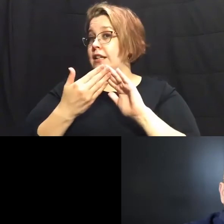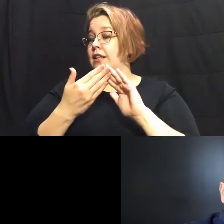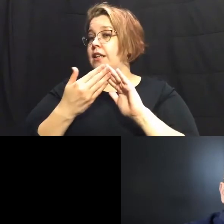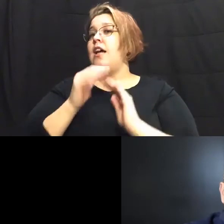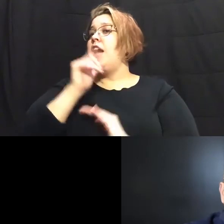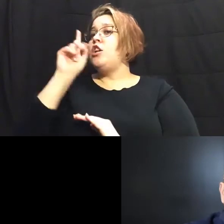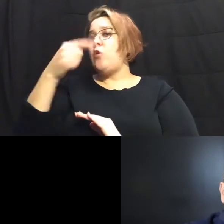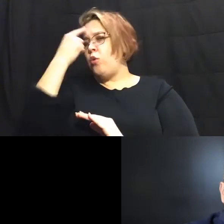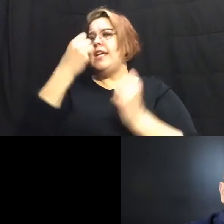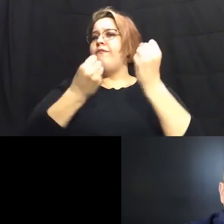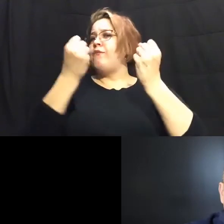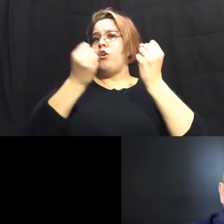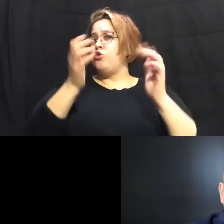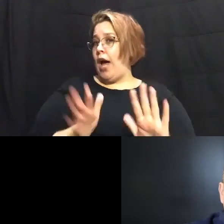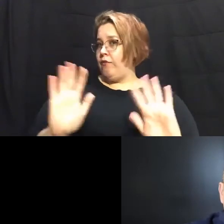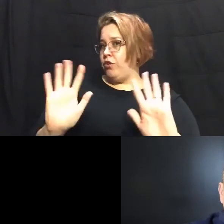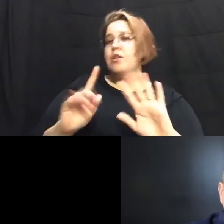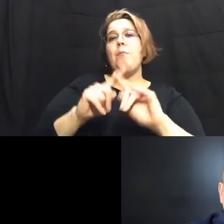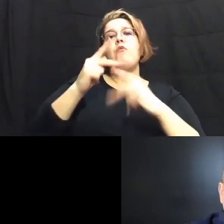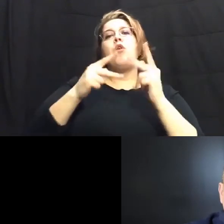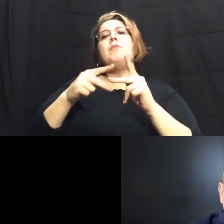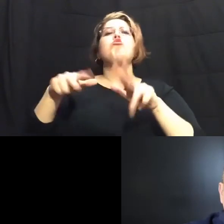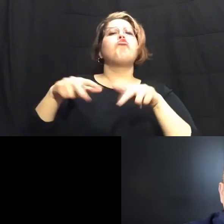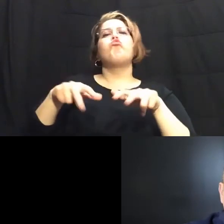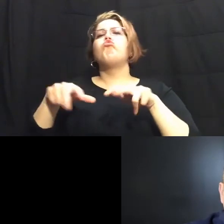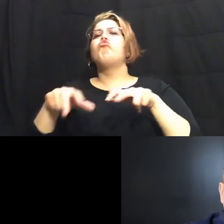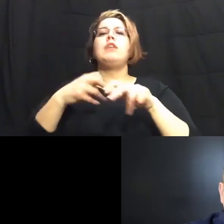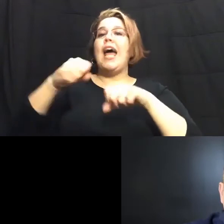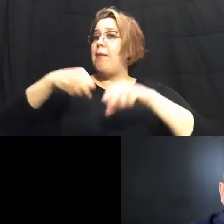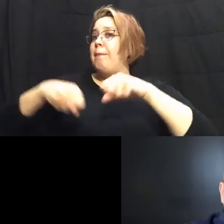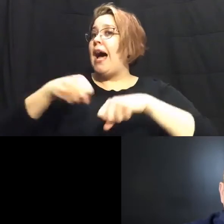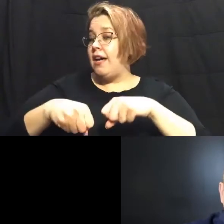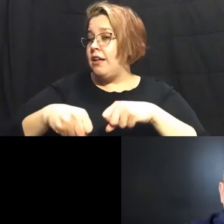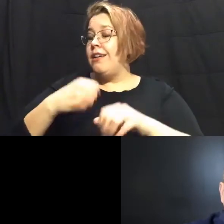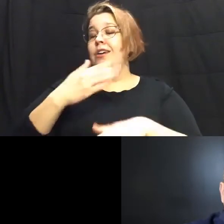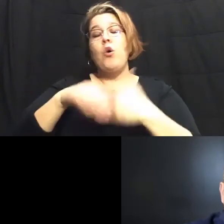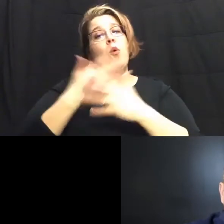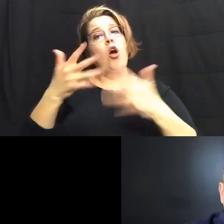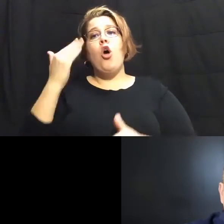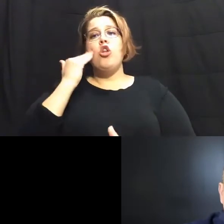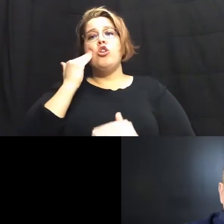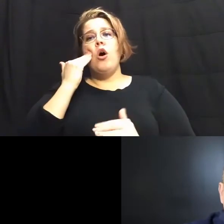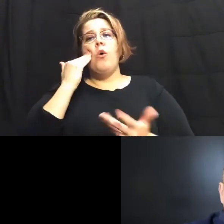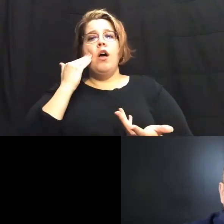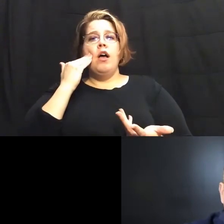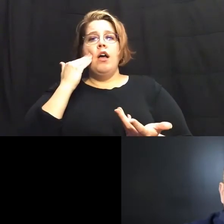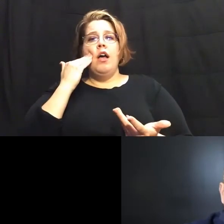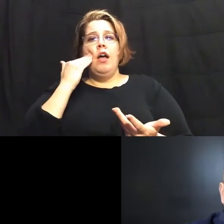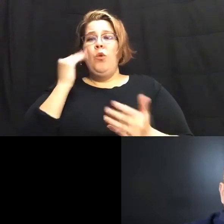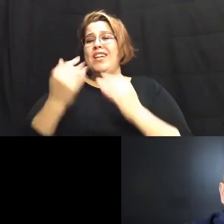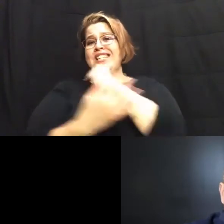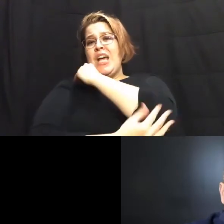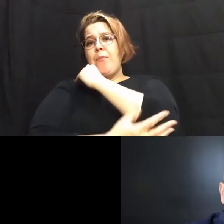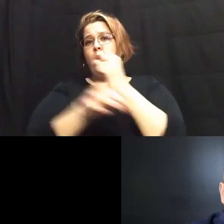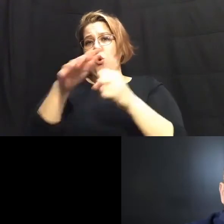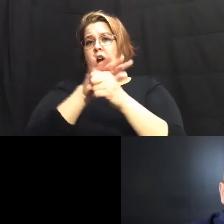a motorist for but for pedestrians and cyclists and we all know that at least on in in poor parts of town